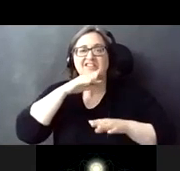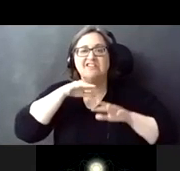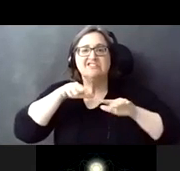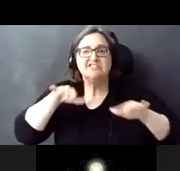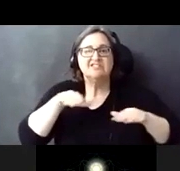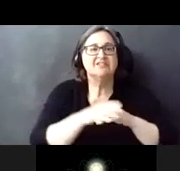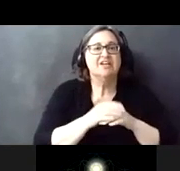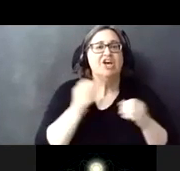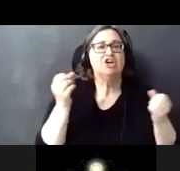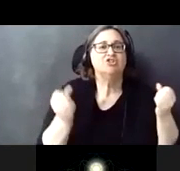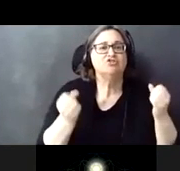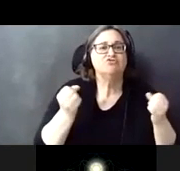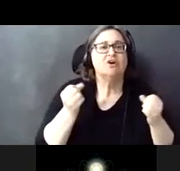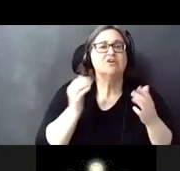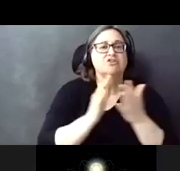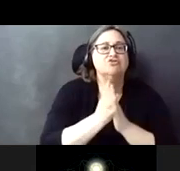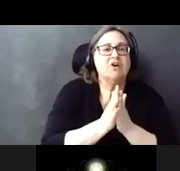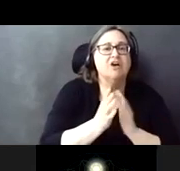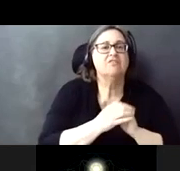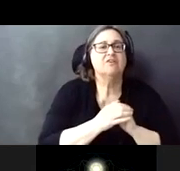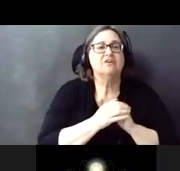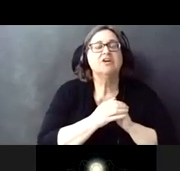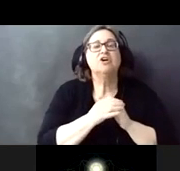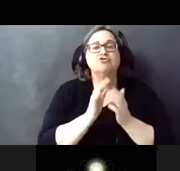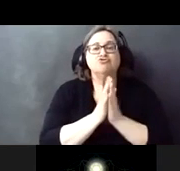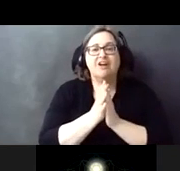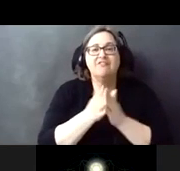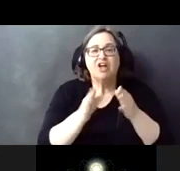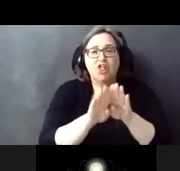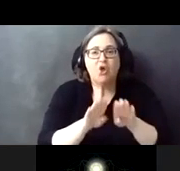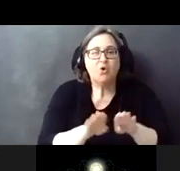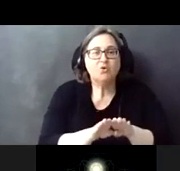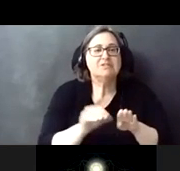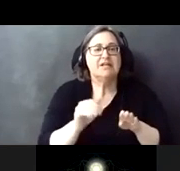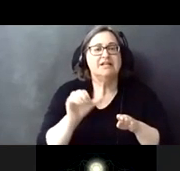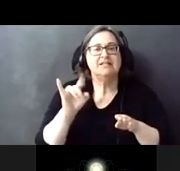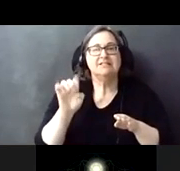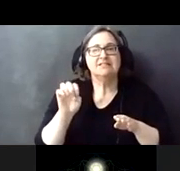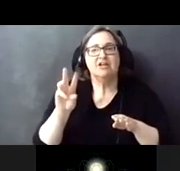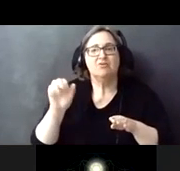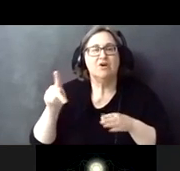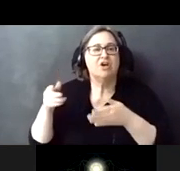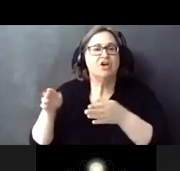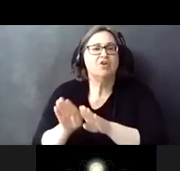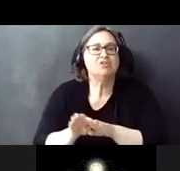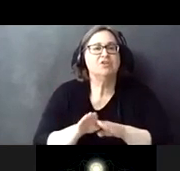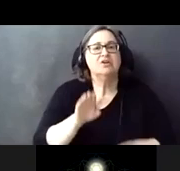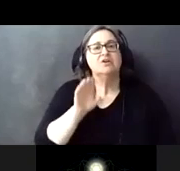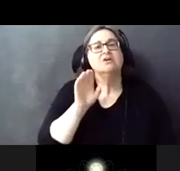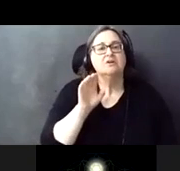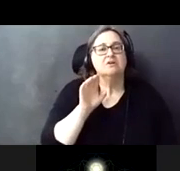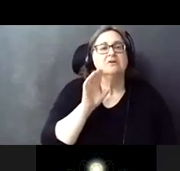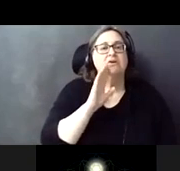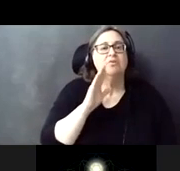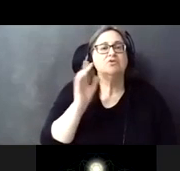traffic lane closures and sidewalk closures wash floor will minimize and mitigate all impacts as much as